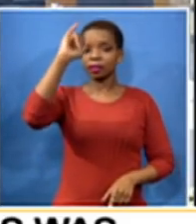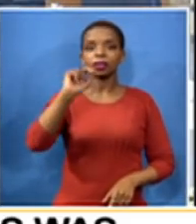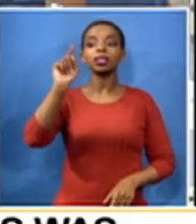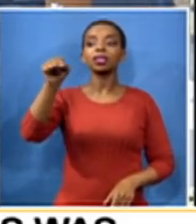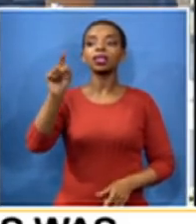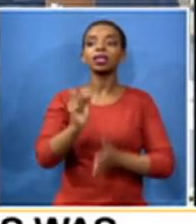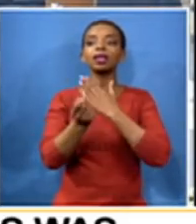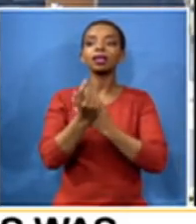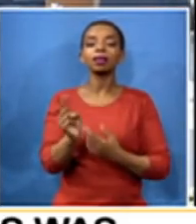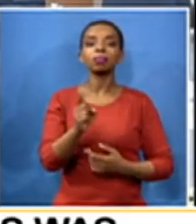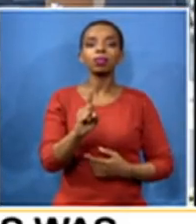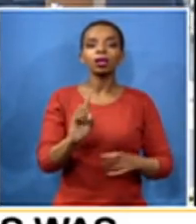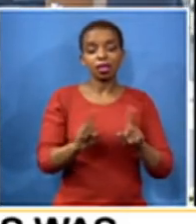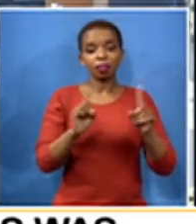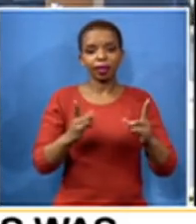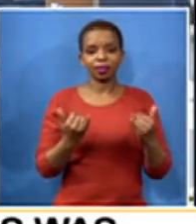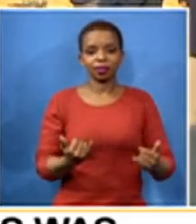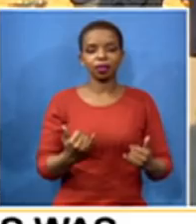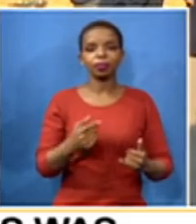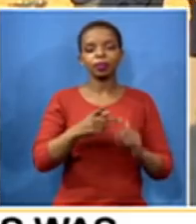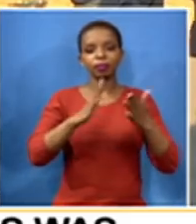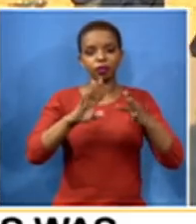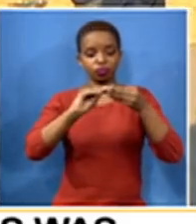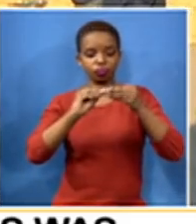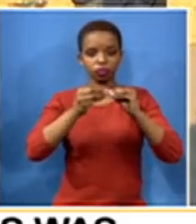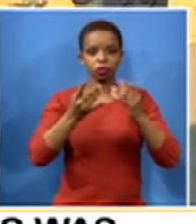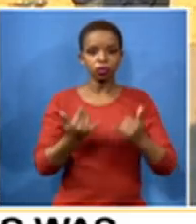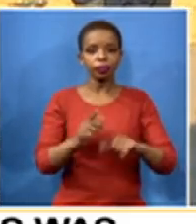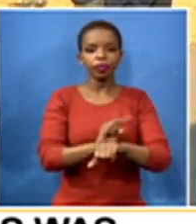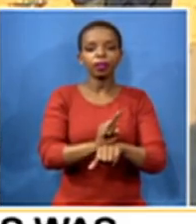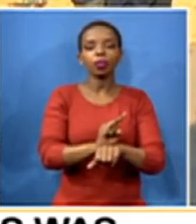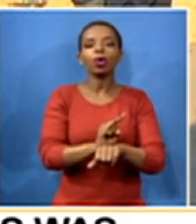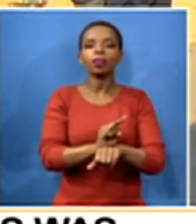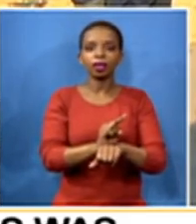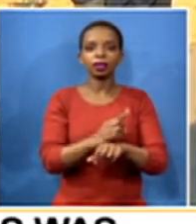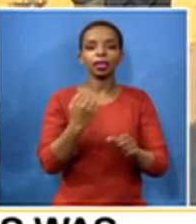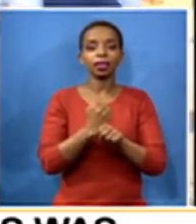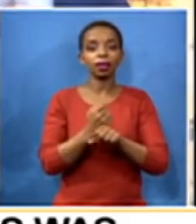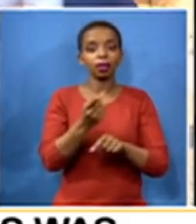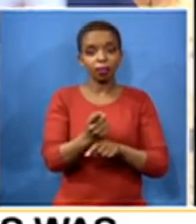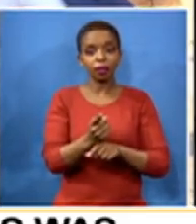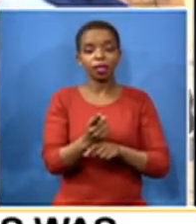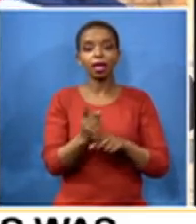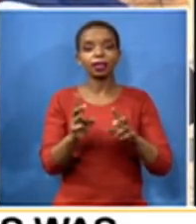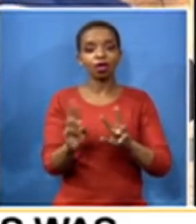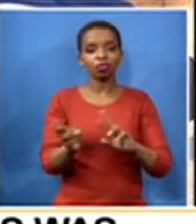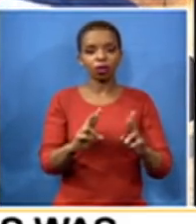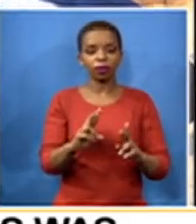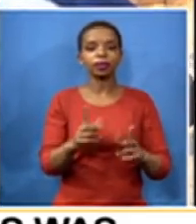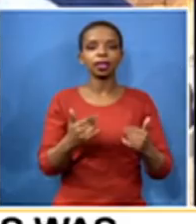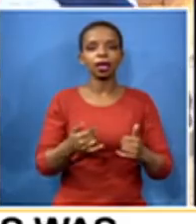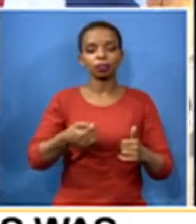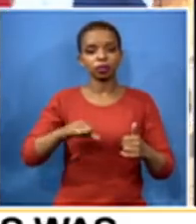gazette that is also being uh amended at the moment and it makes reference to various models and i don't think there's sufficient